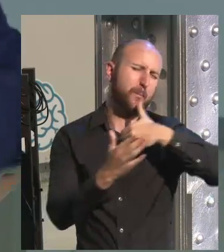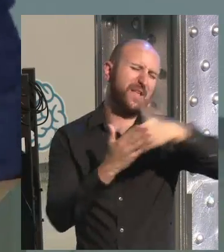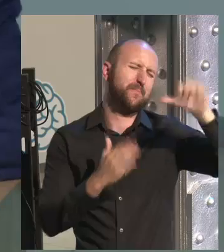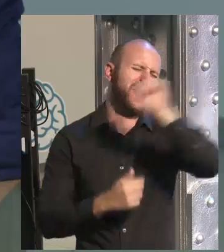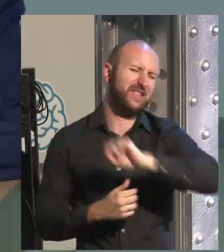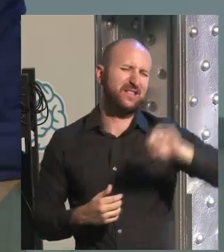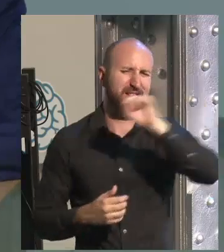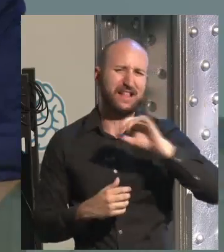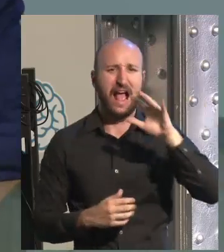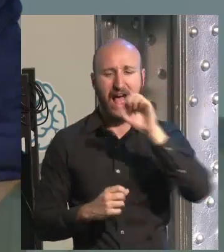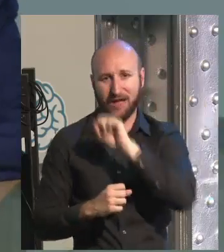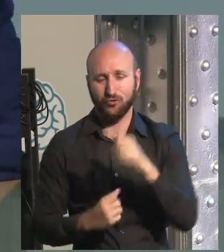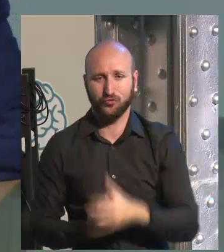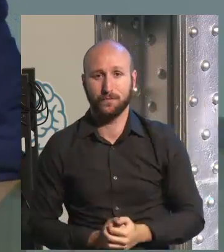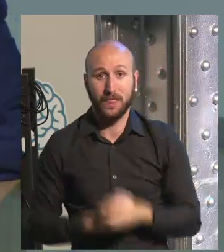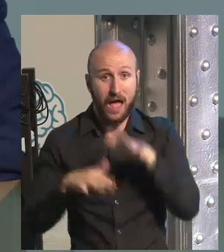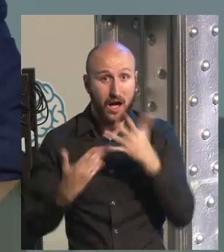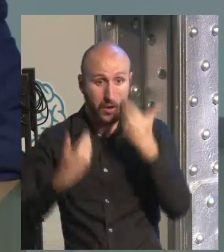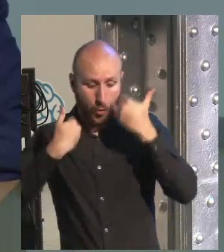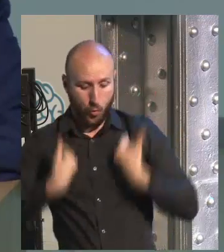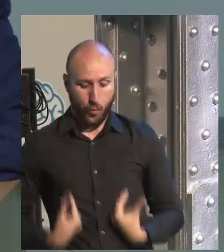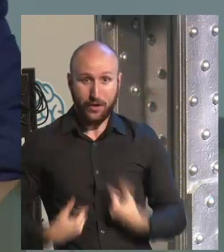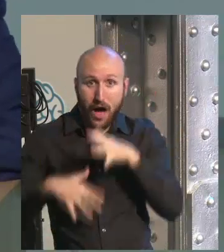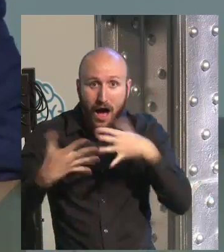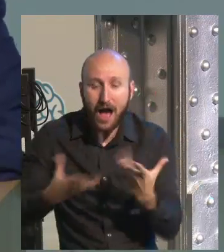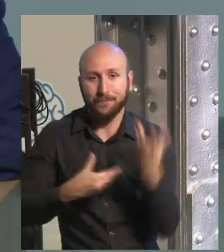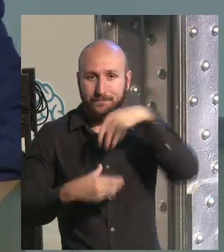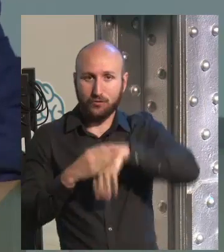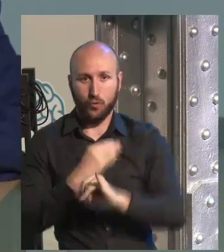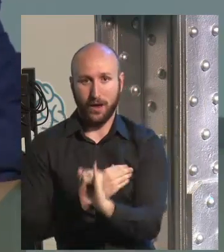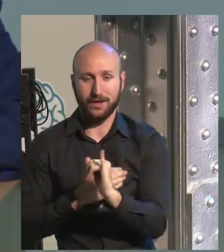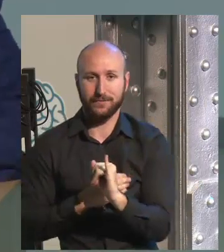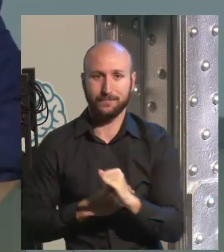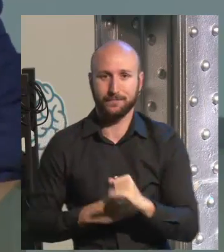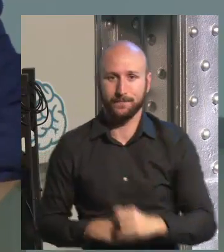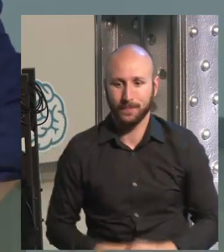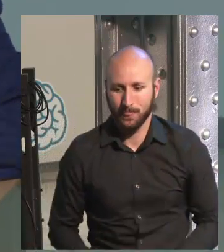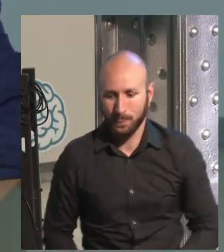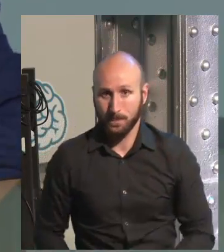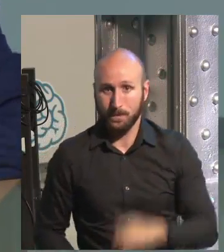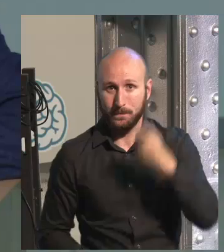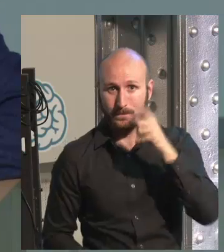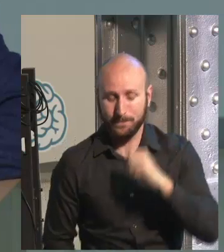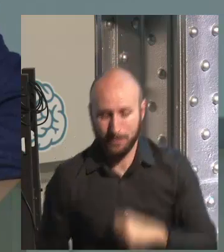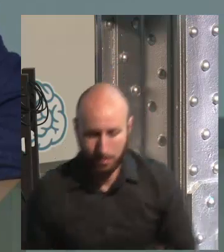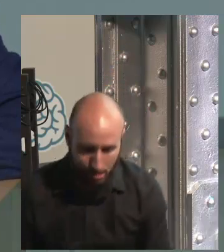we only keep these communications in a positive way